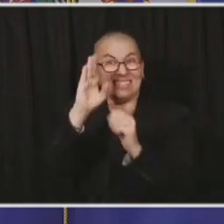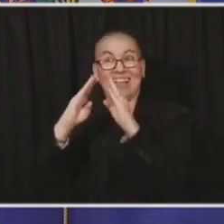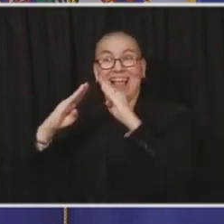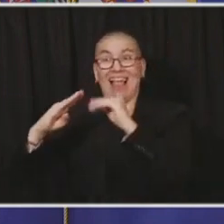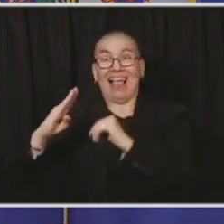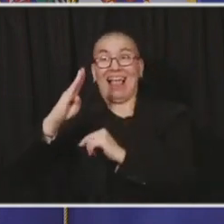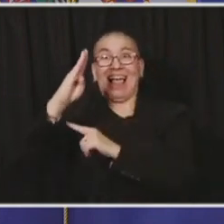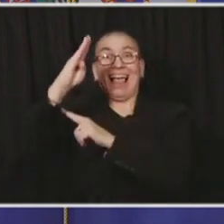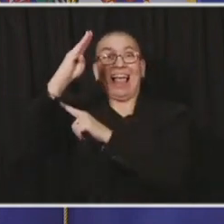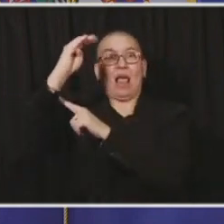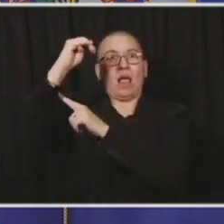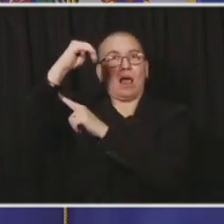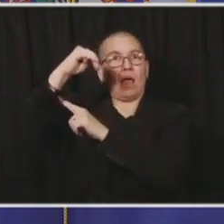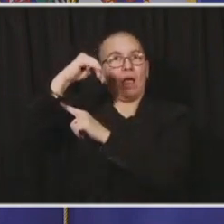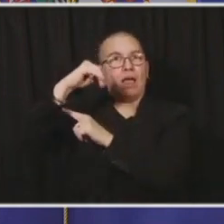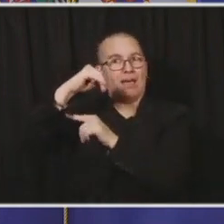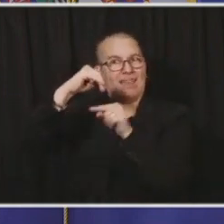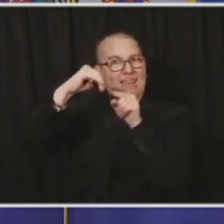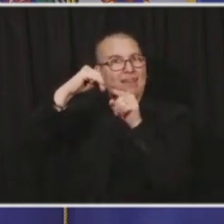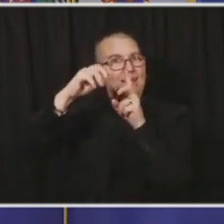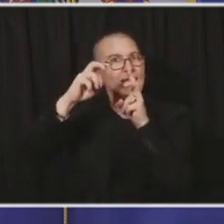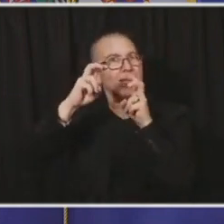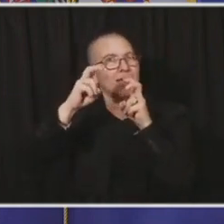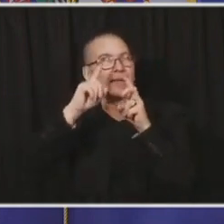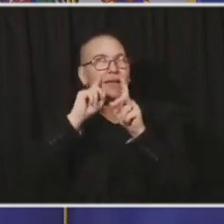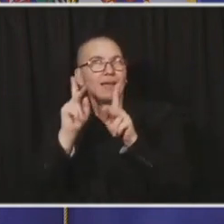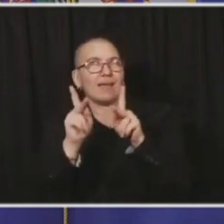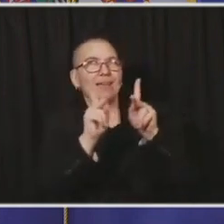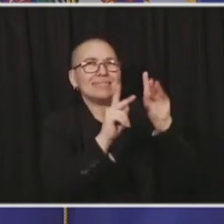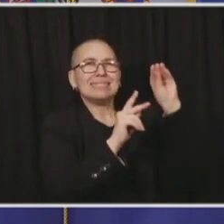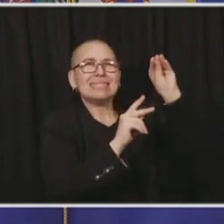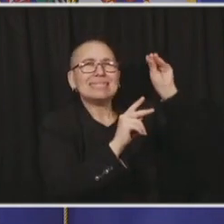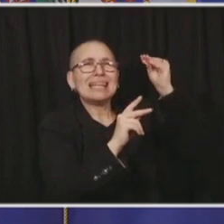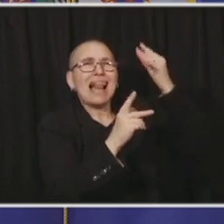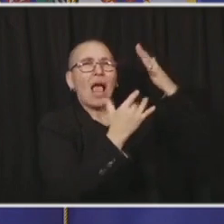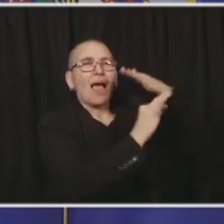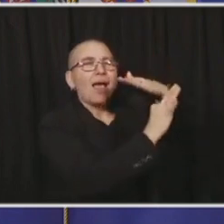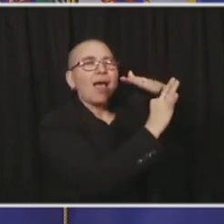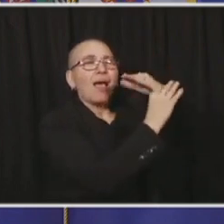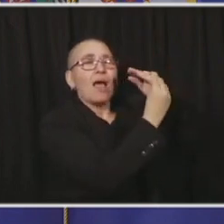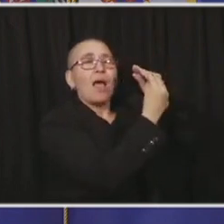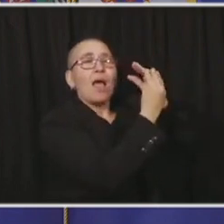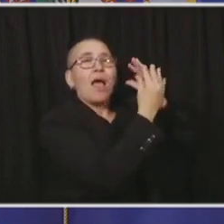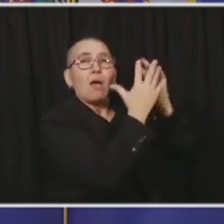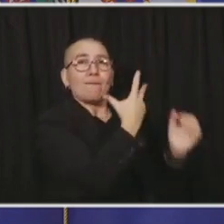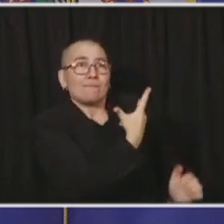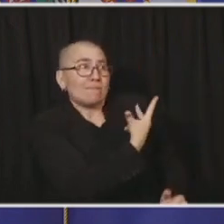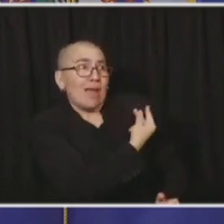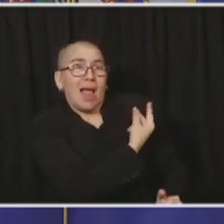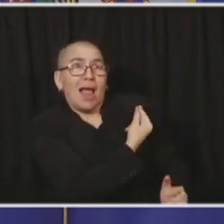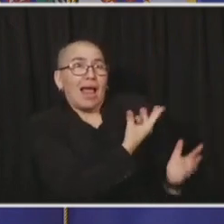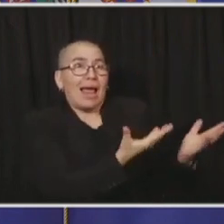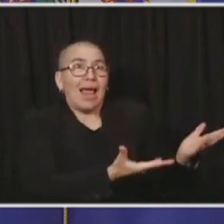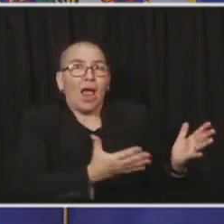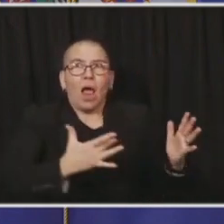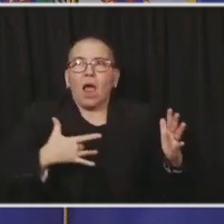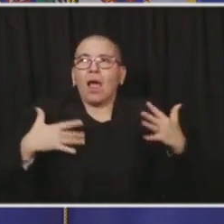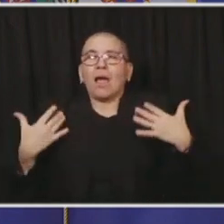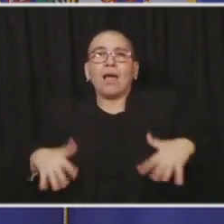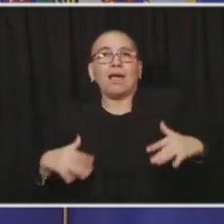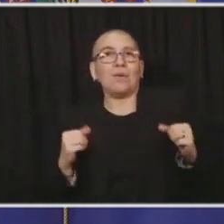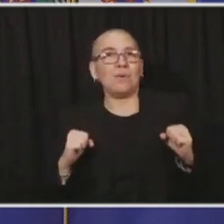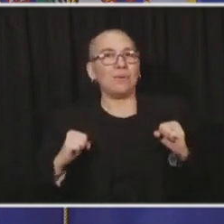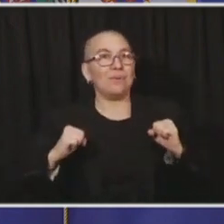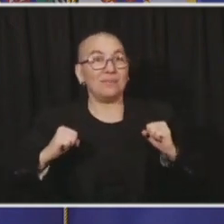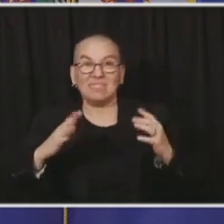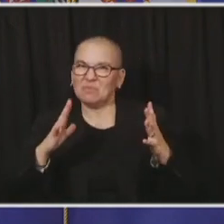The COVID vaccines are here and more are on the way. So we'll continue to monitor this. We'll continue to make the hard decisions